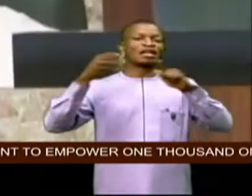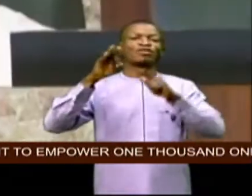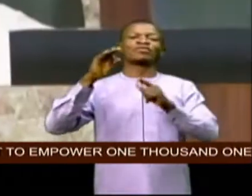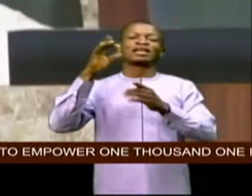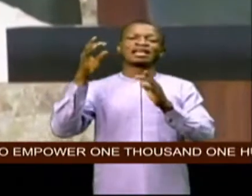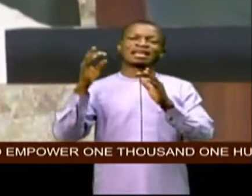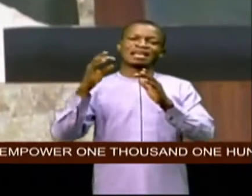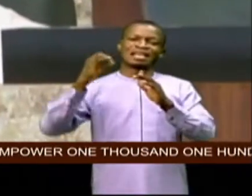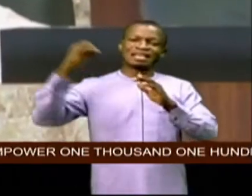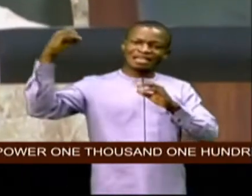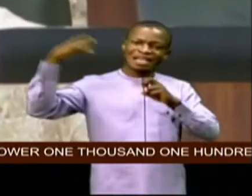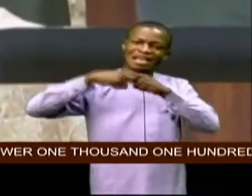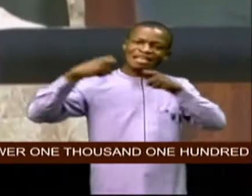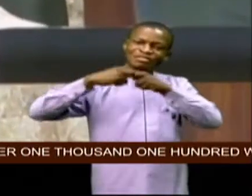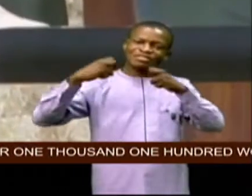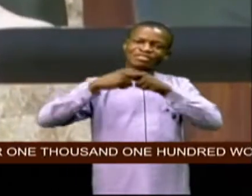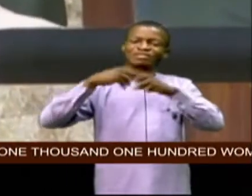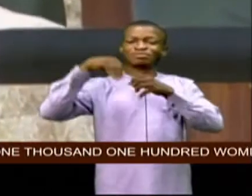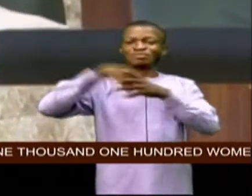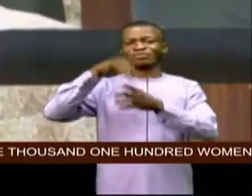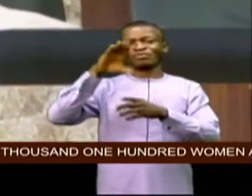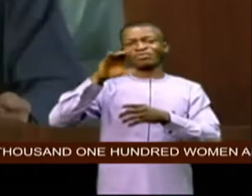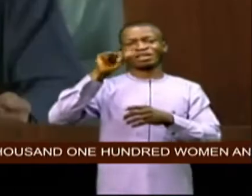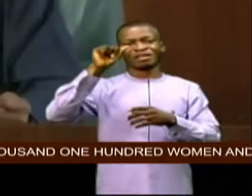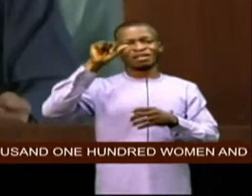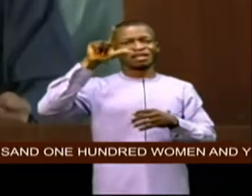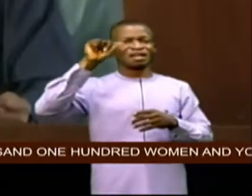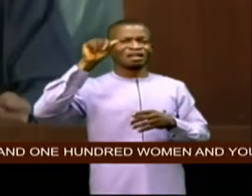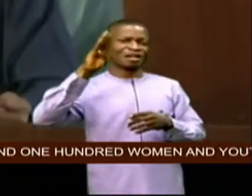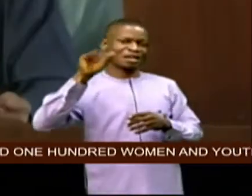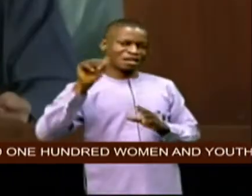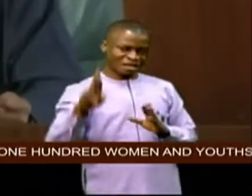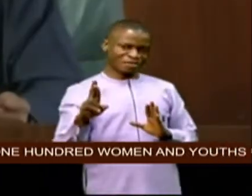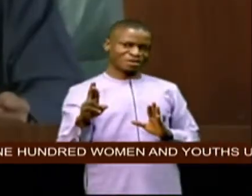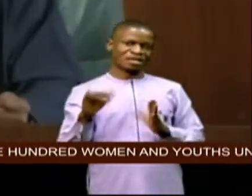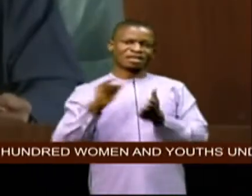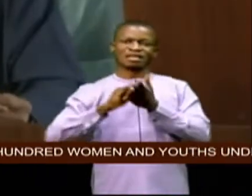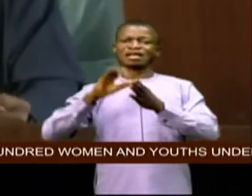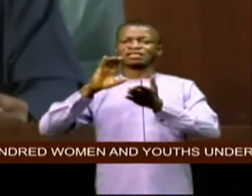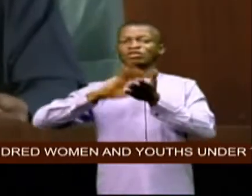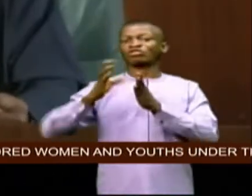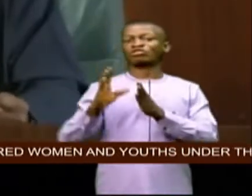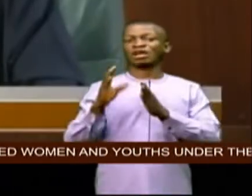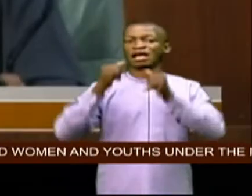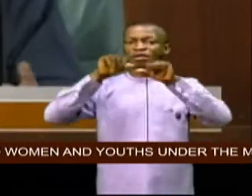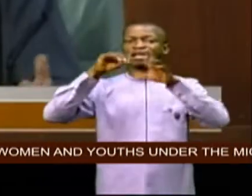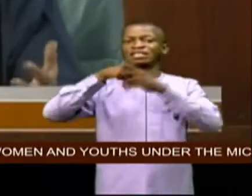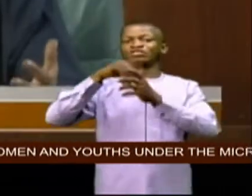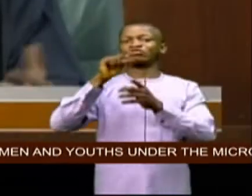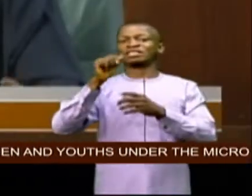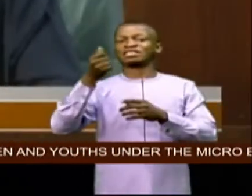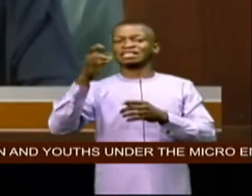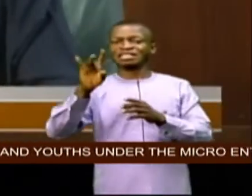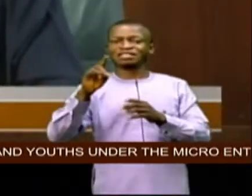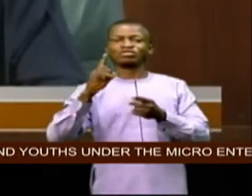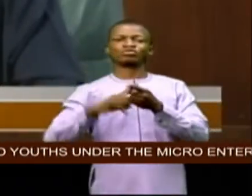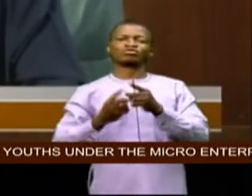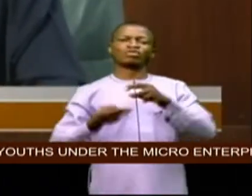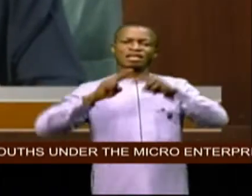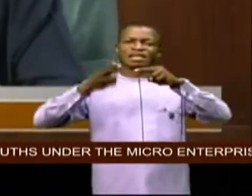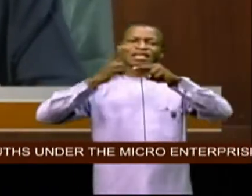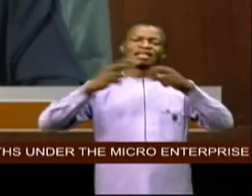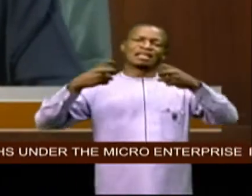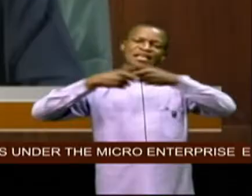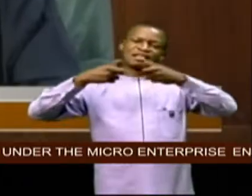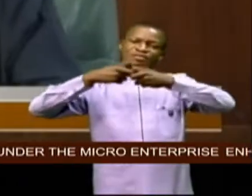in the calabar free trade zone area uh the contracts were initially awarded in 2018 to upgrade the electrical